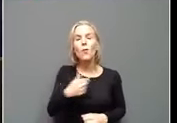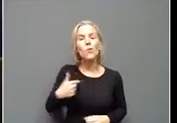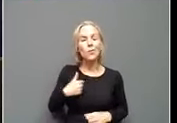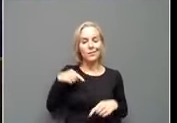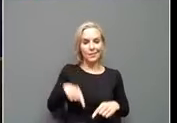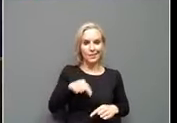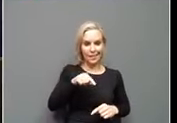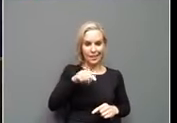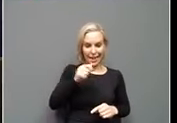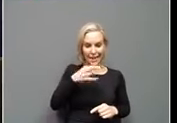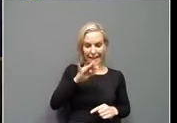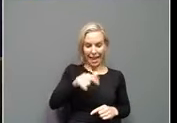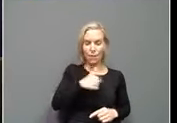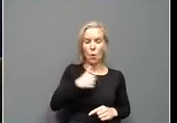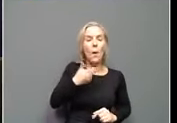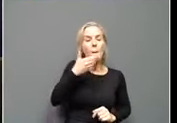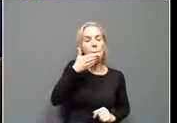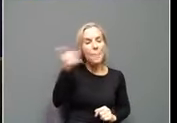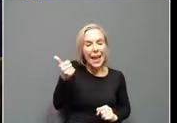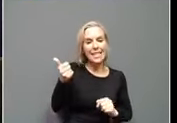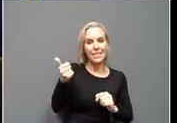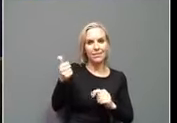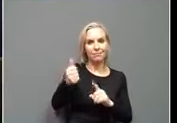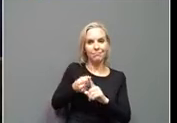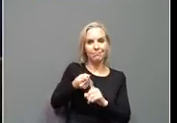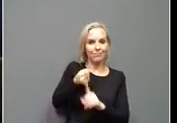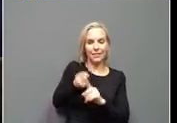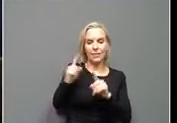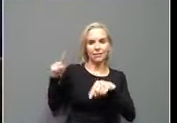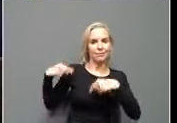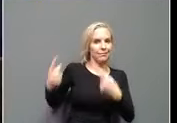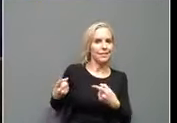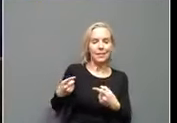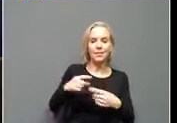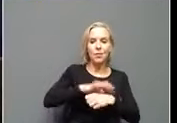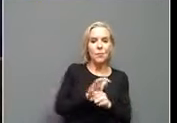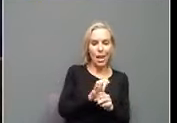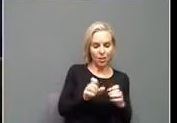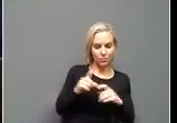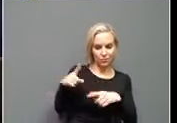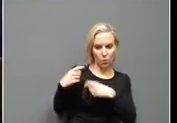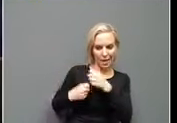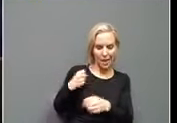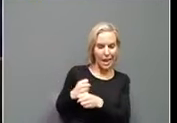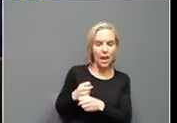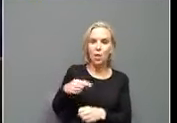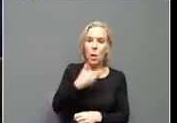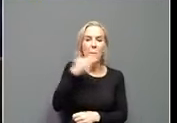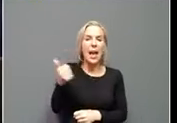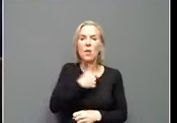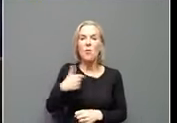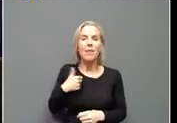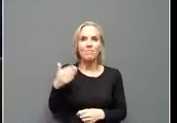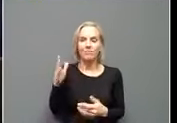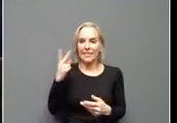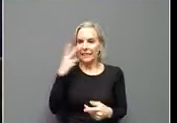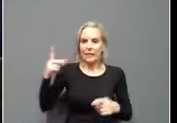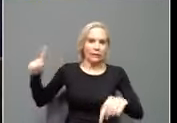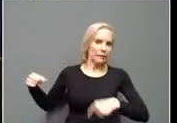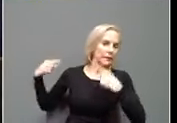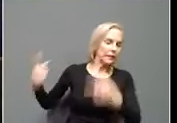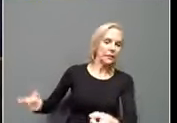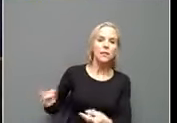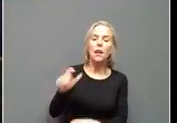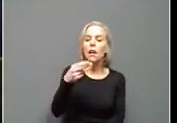best since the pandemic started. They were the best that we have ever seen. April sales